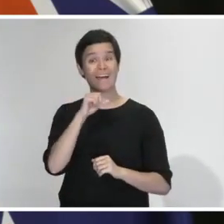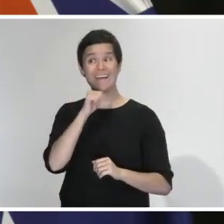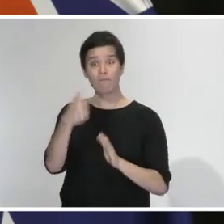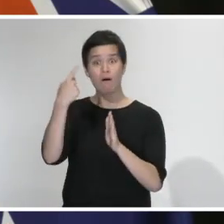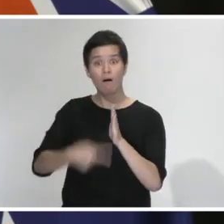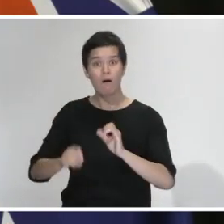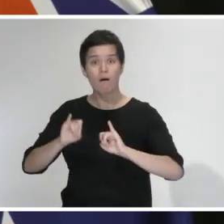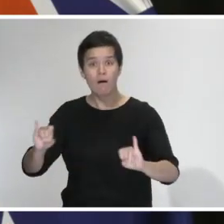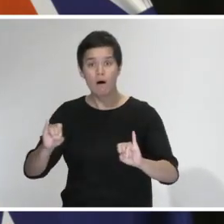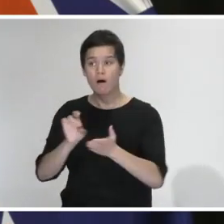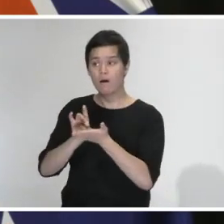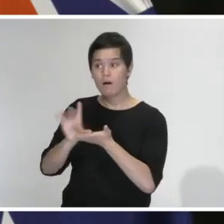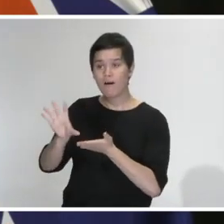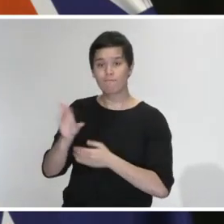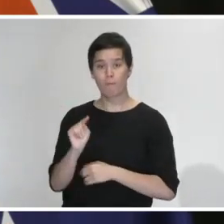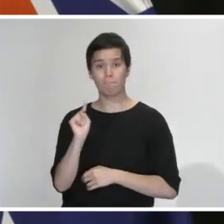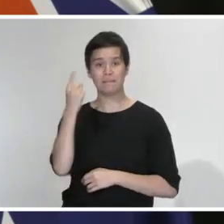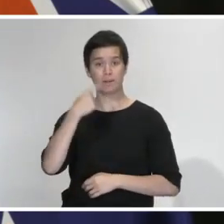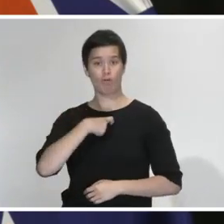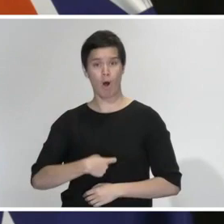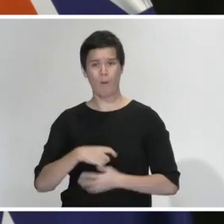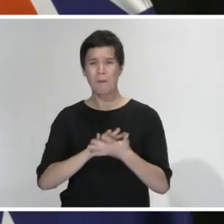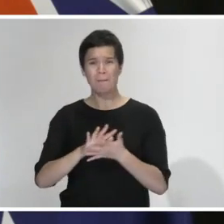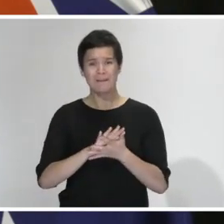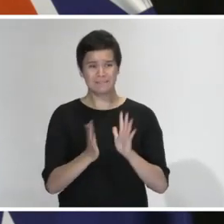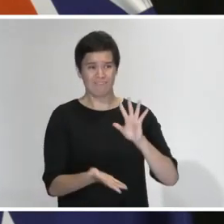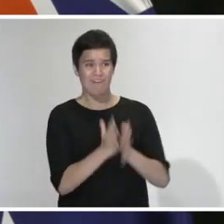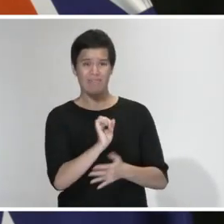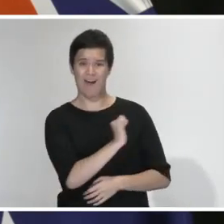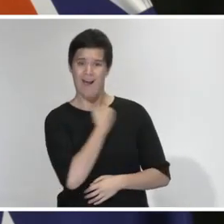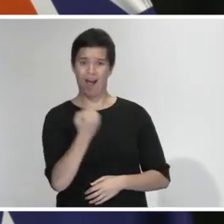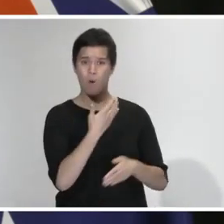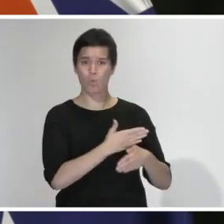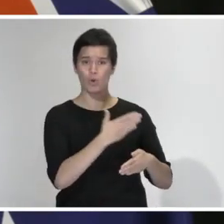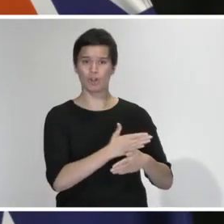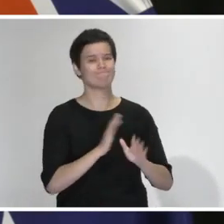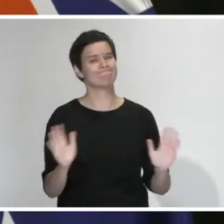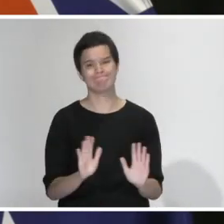to this global pandemic. We have a job to do and I'm determined that we need to get on with it.